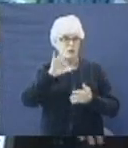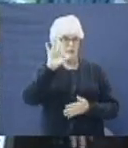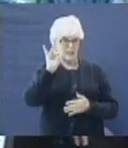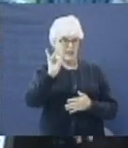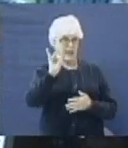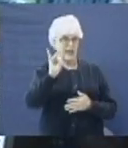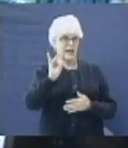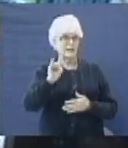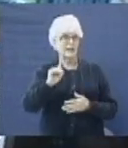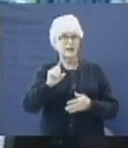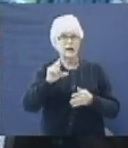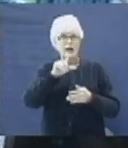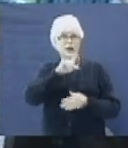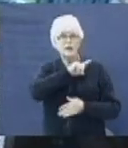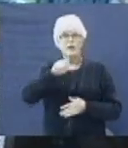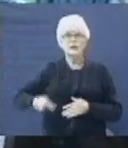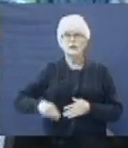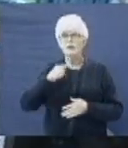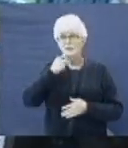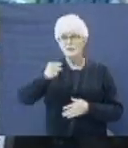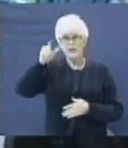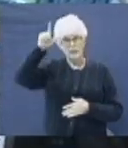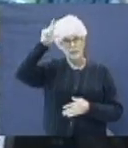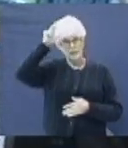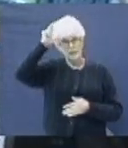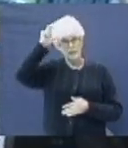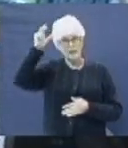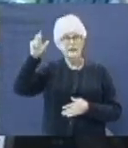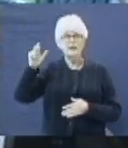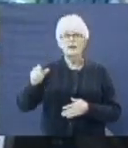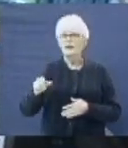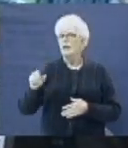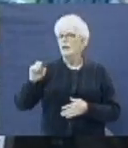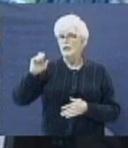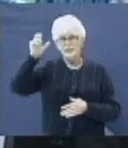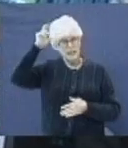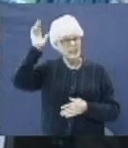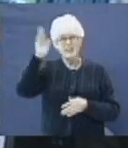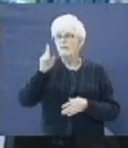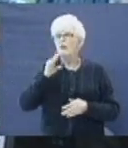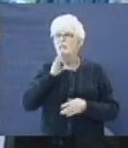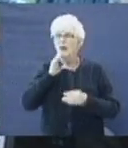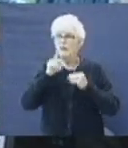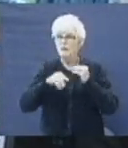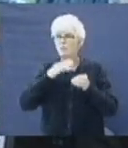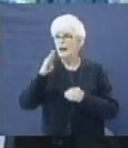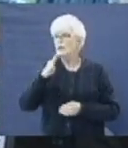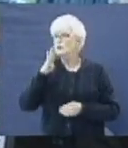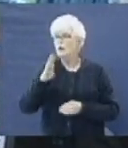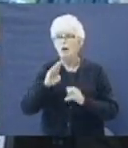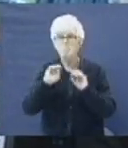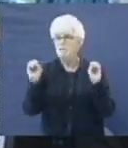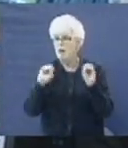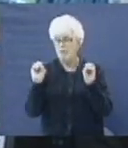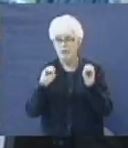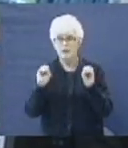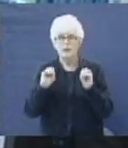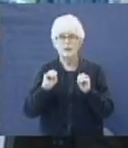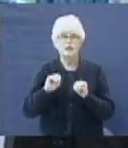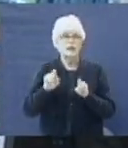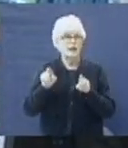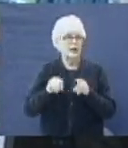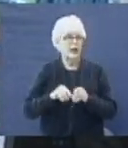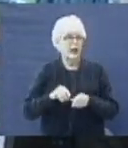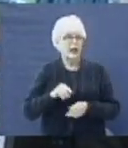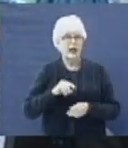eight. And the Lord said unto Satan, Satan never mentioned Job. Satan never said anything about Job. As a